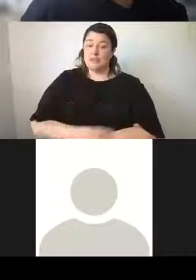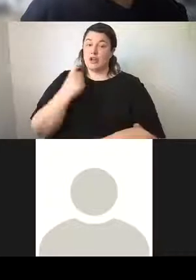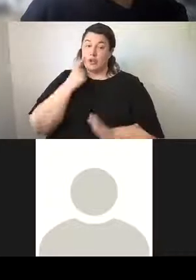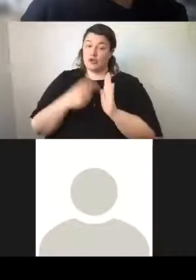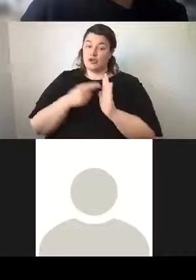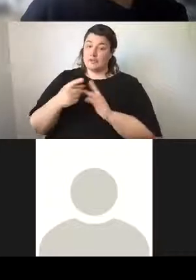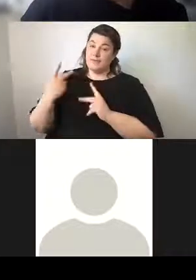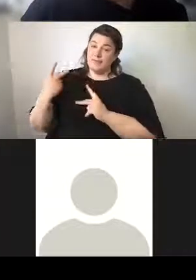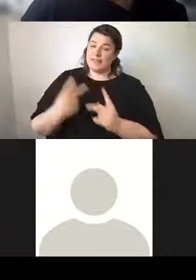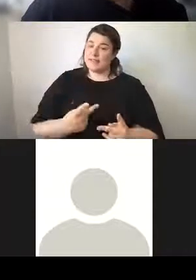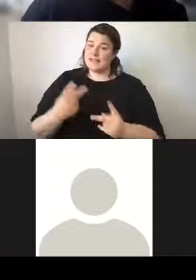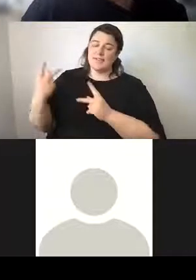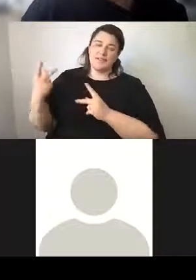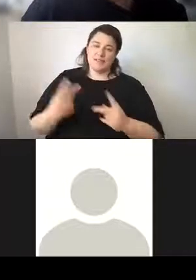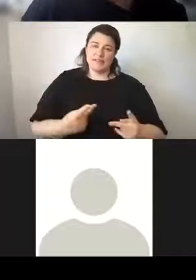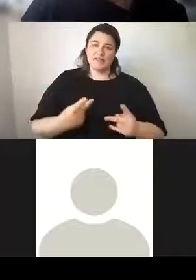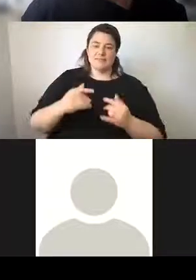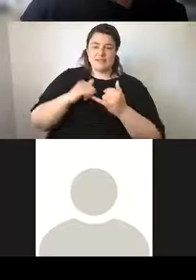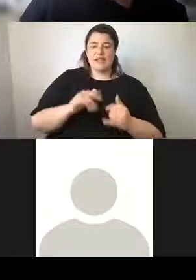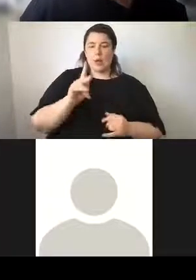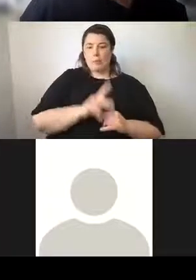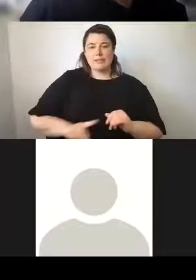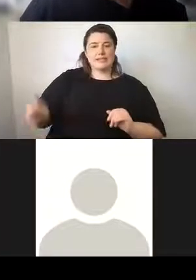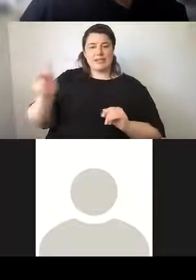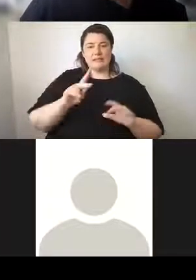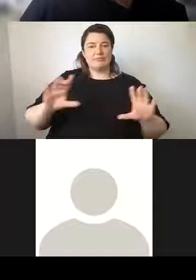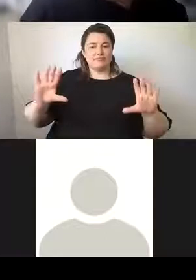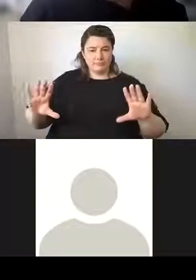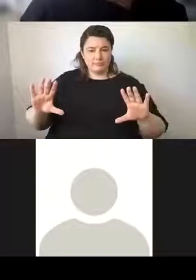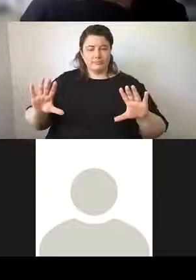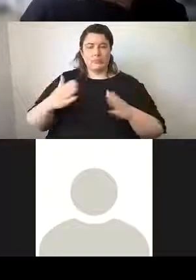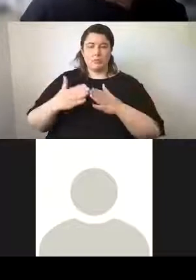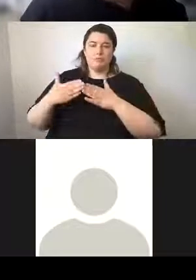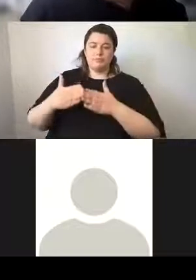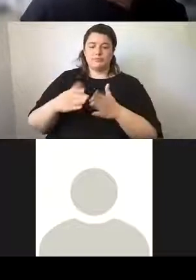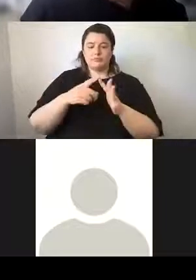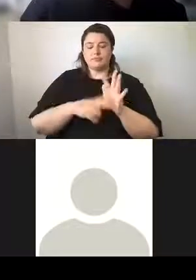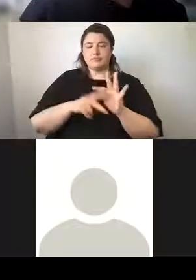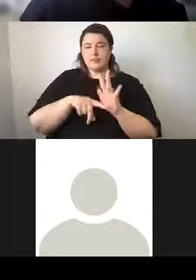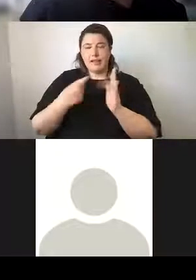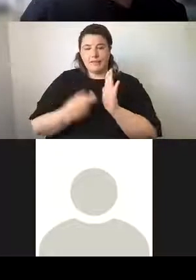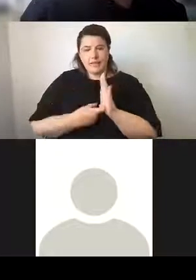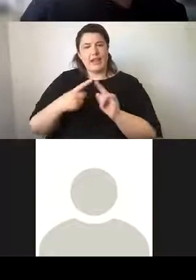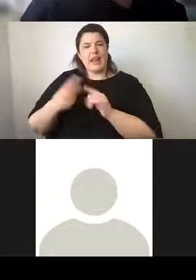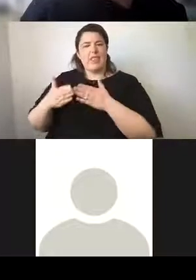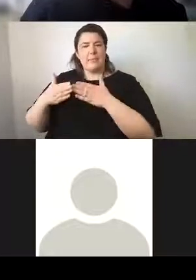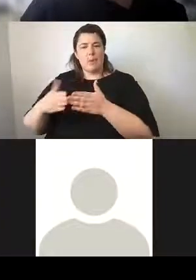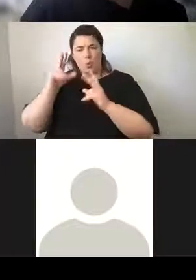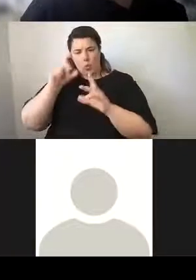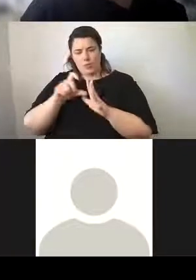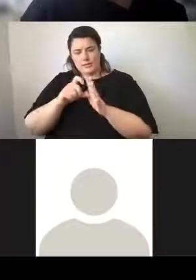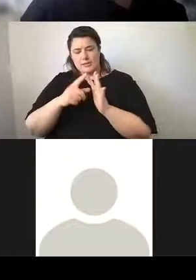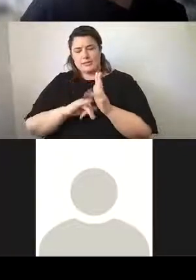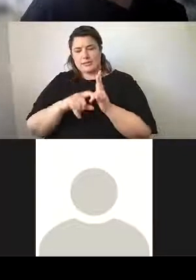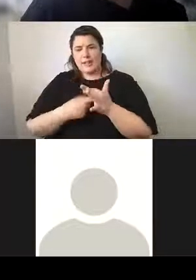visits into the sort of South Pacific area on the endeavour and the discovery. And it's a